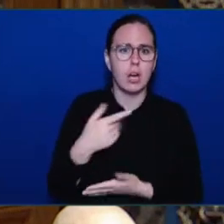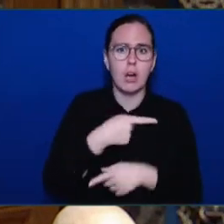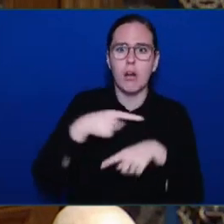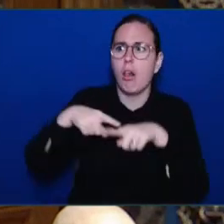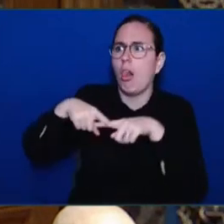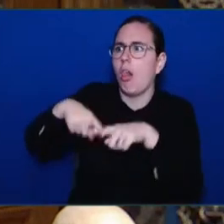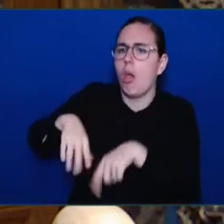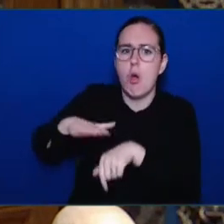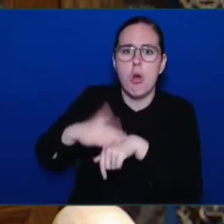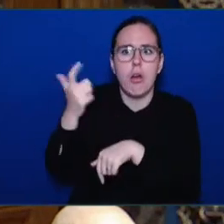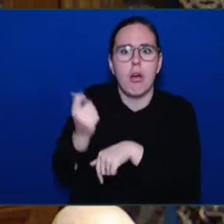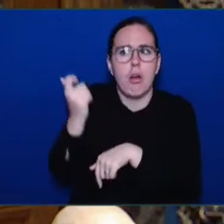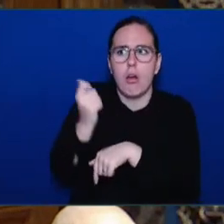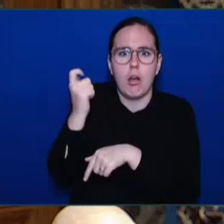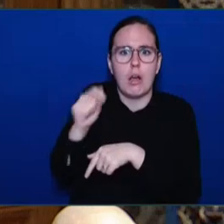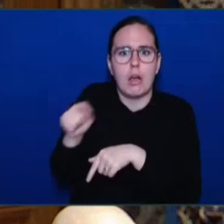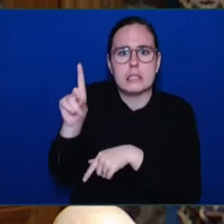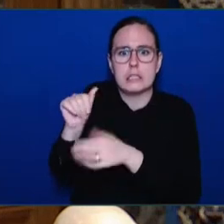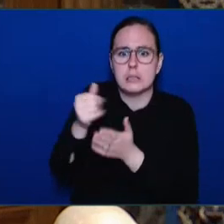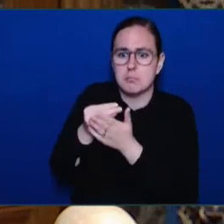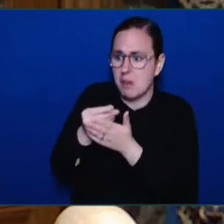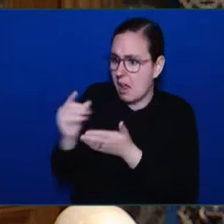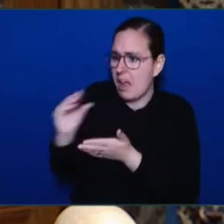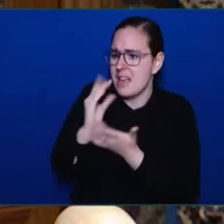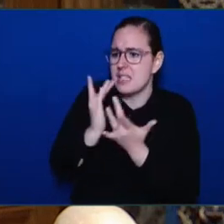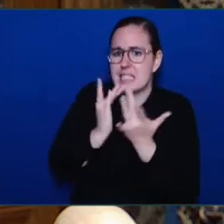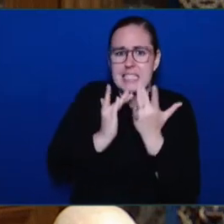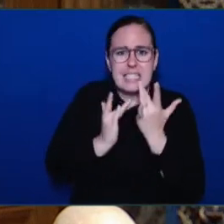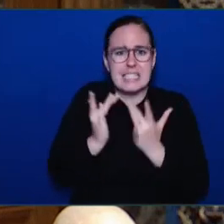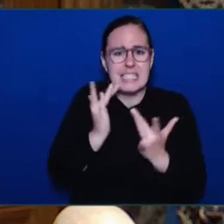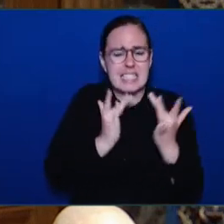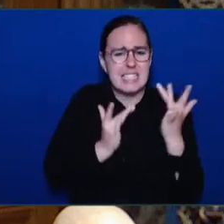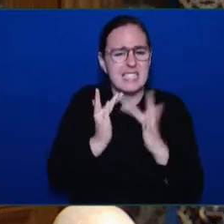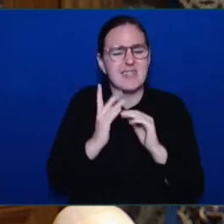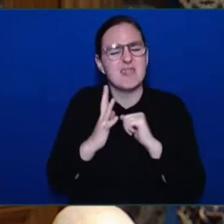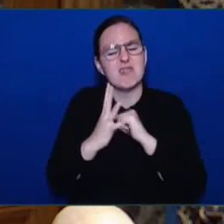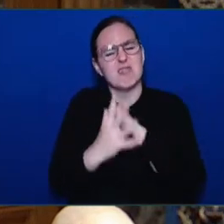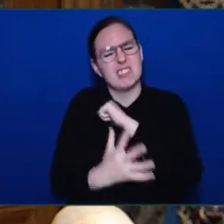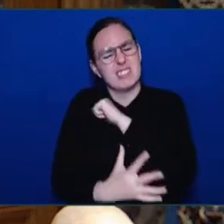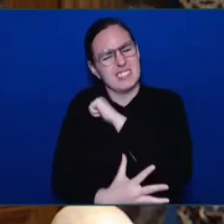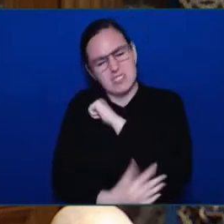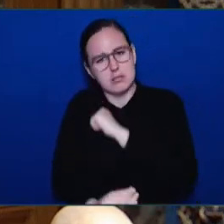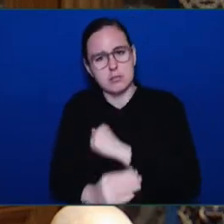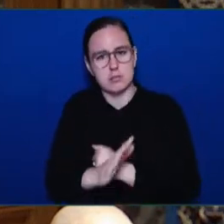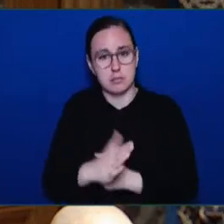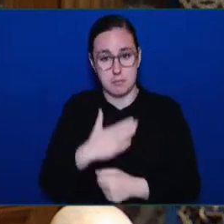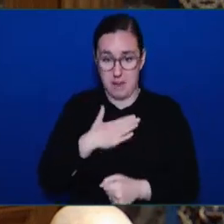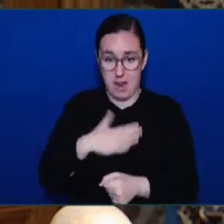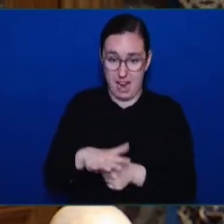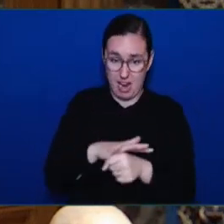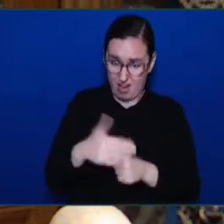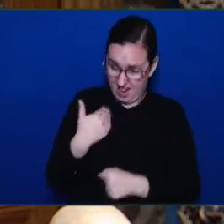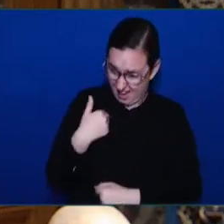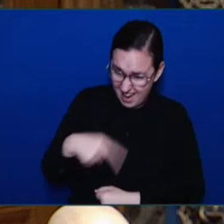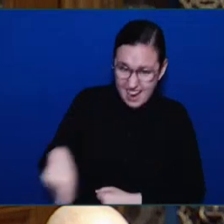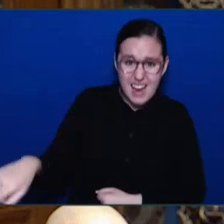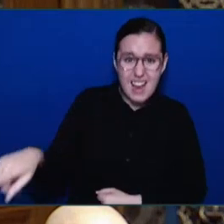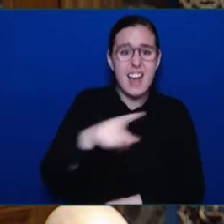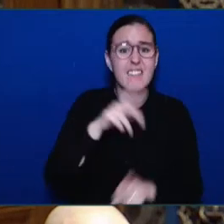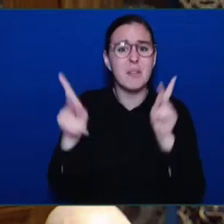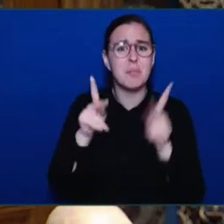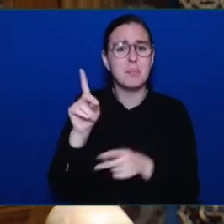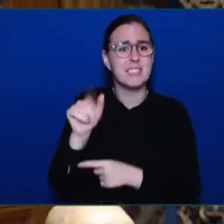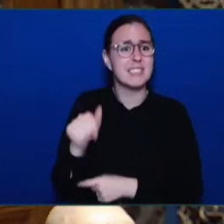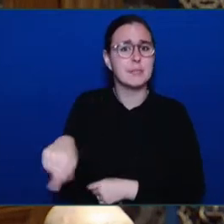In my constituency, have heard dozens of stories from people with disabilities who are forced to make impossible choices on a daily basis.